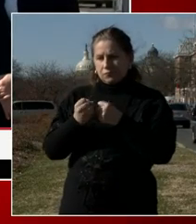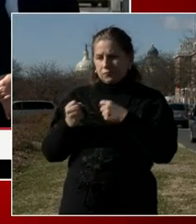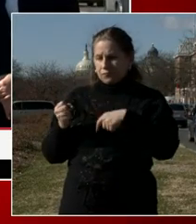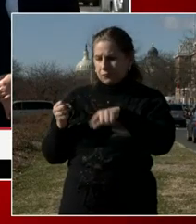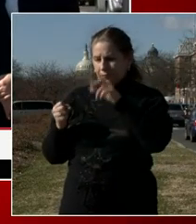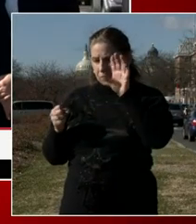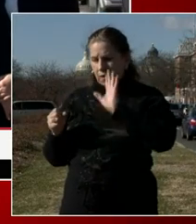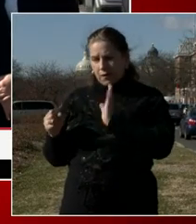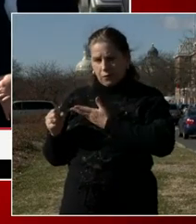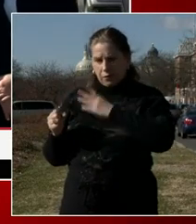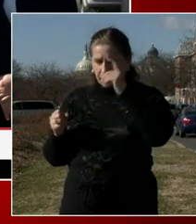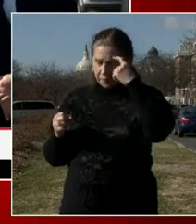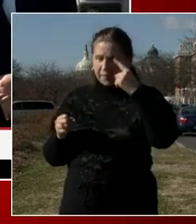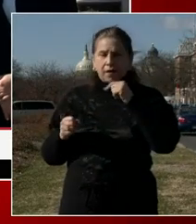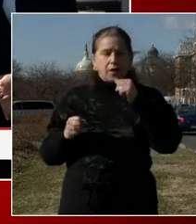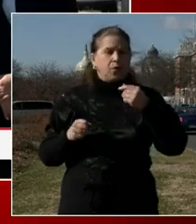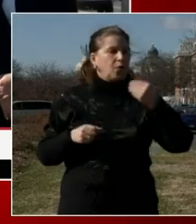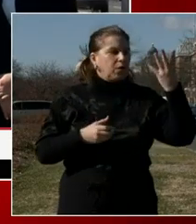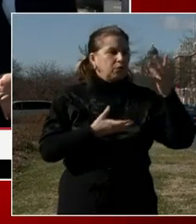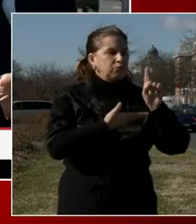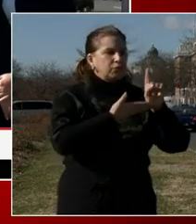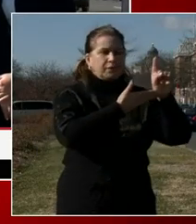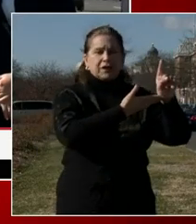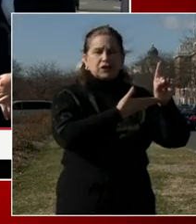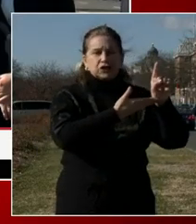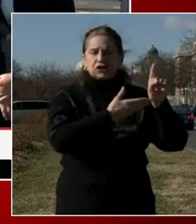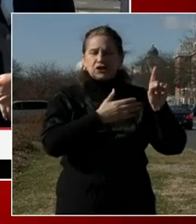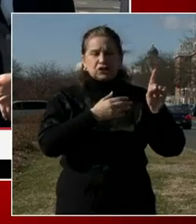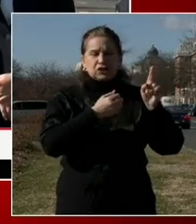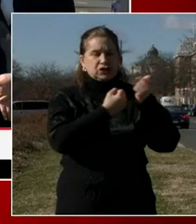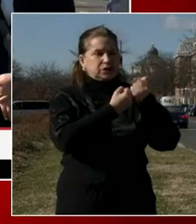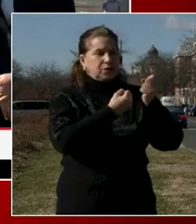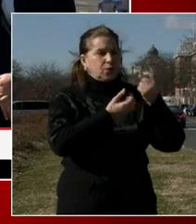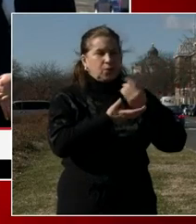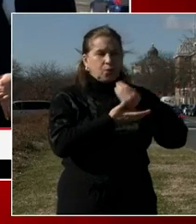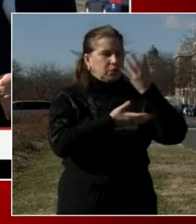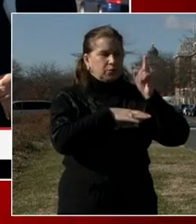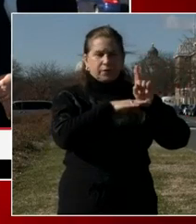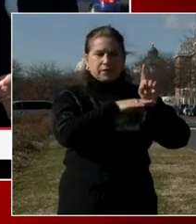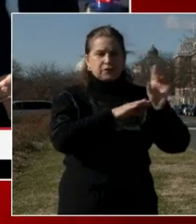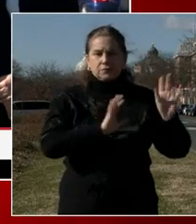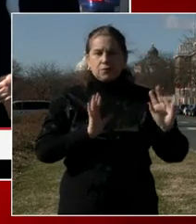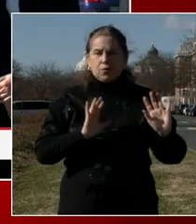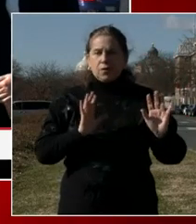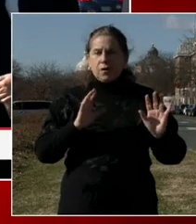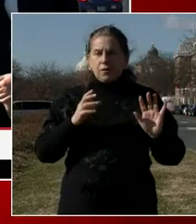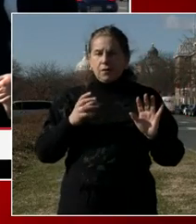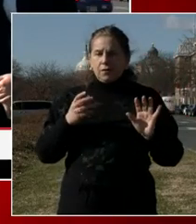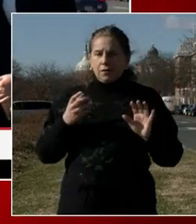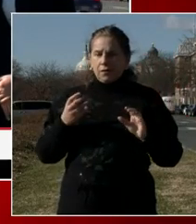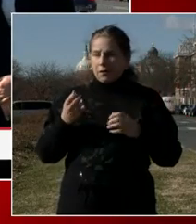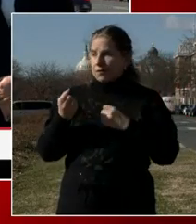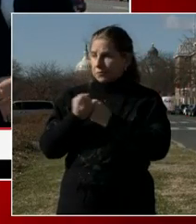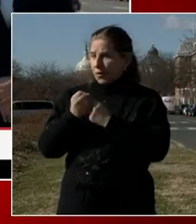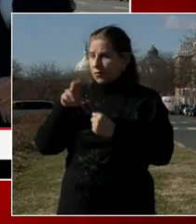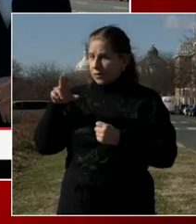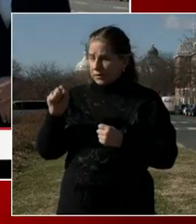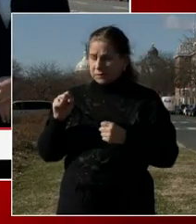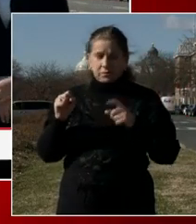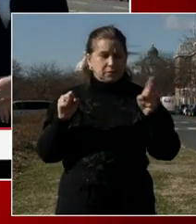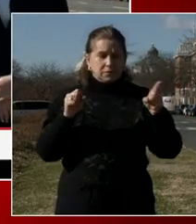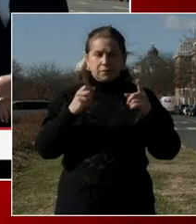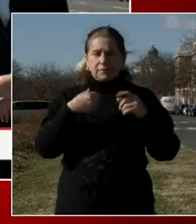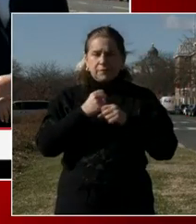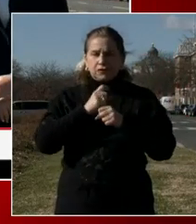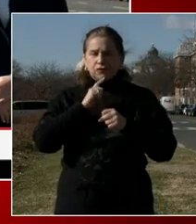to their mission and may be pulled by other views needs not only to be removed from this duty,